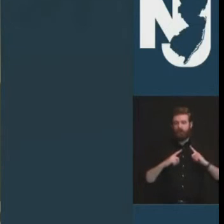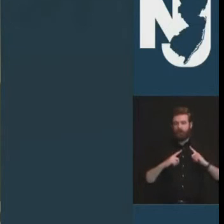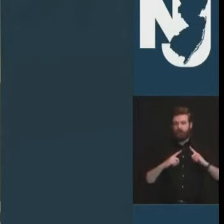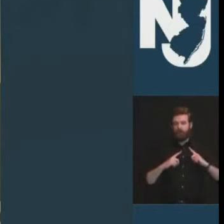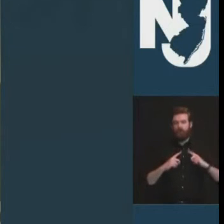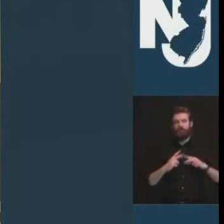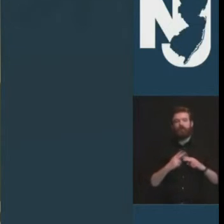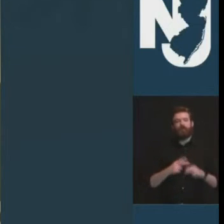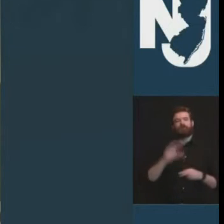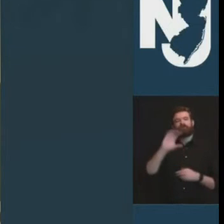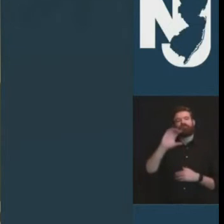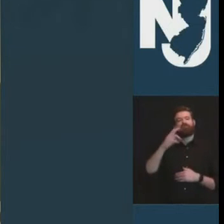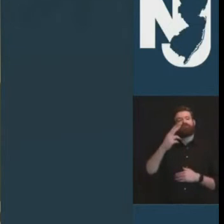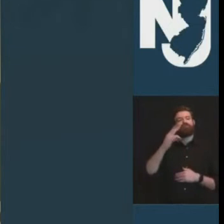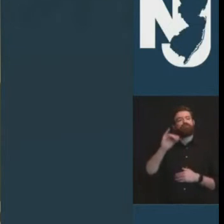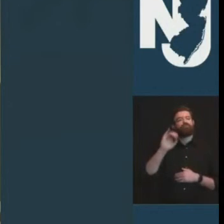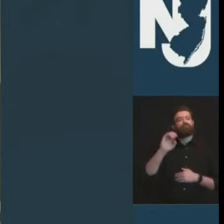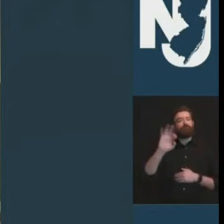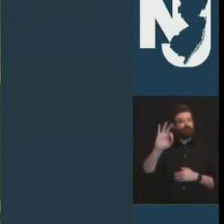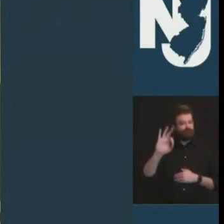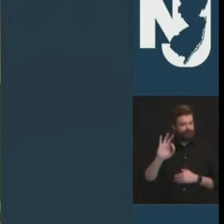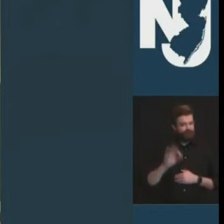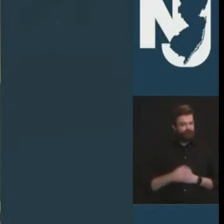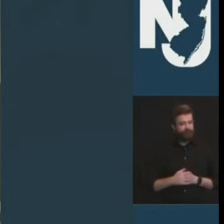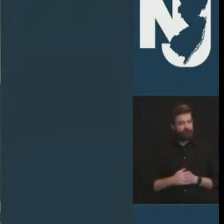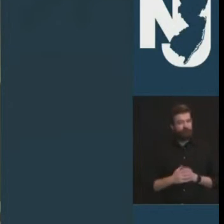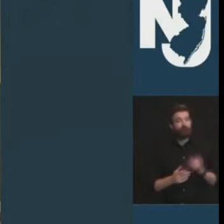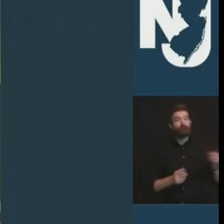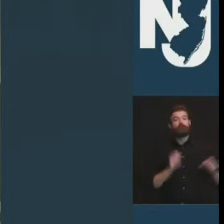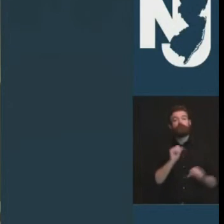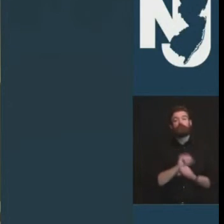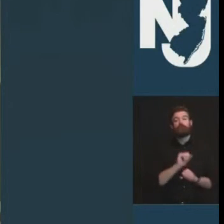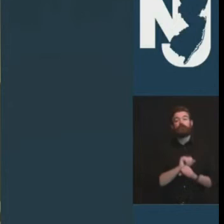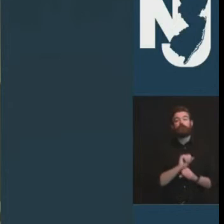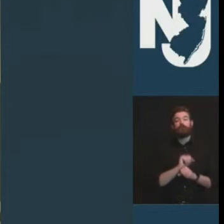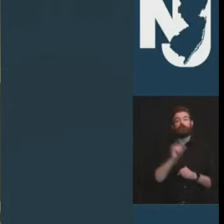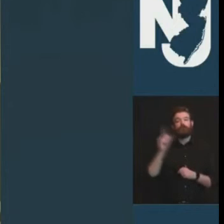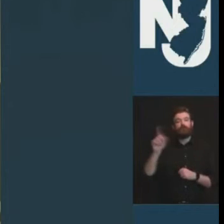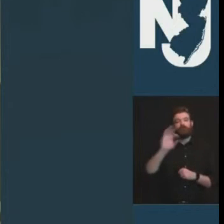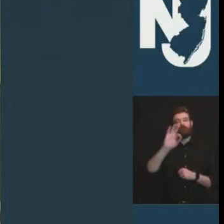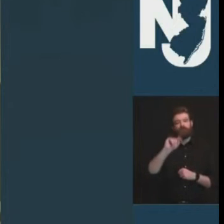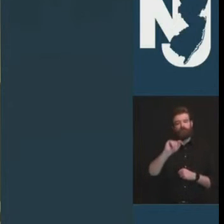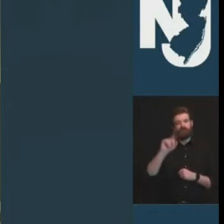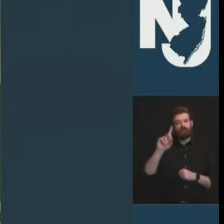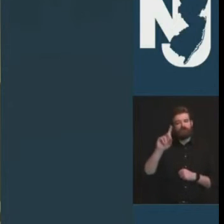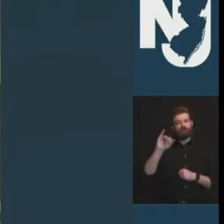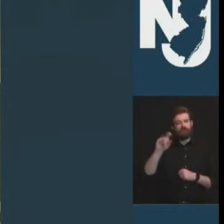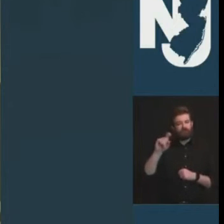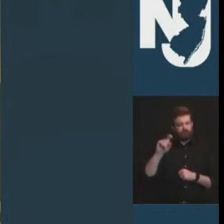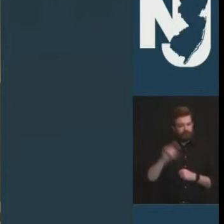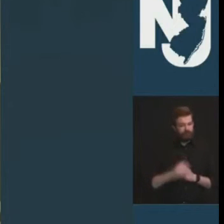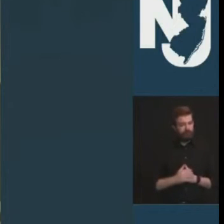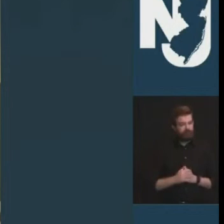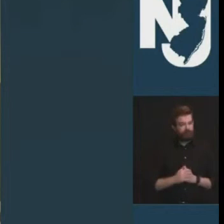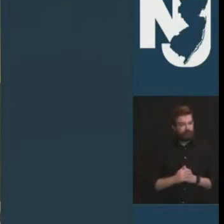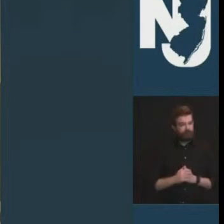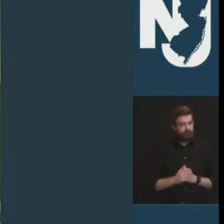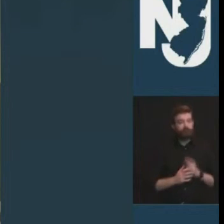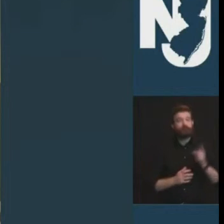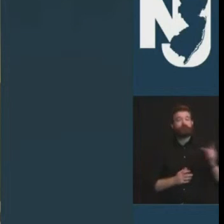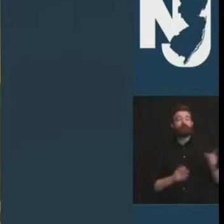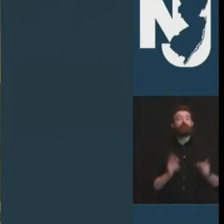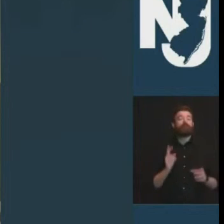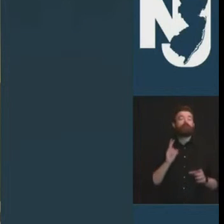out of joint base mcguire dicks lakehurst he was a leader with the berkeley little league taking on the role of team